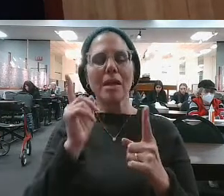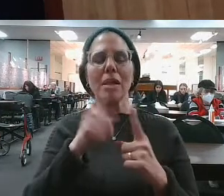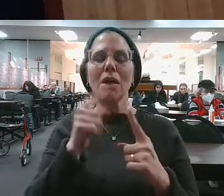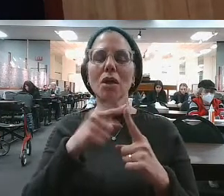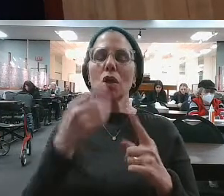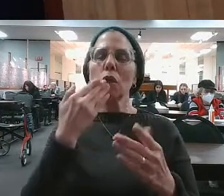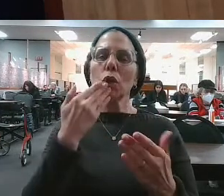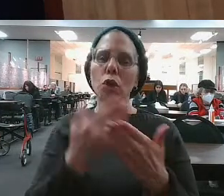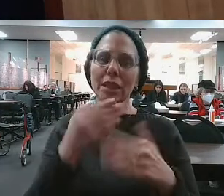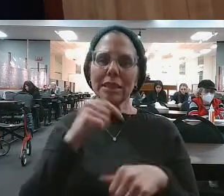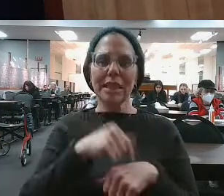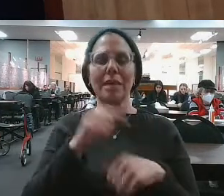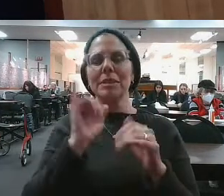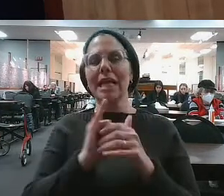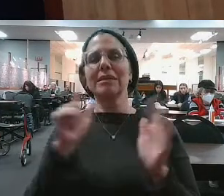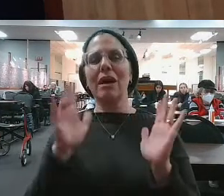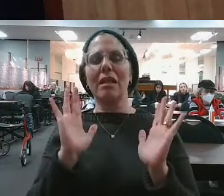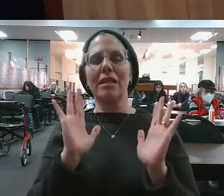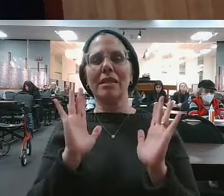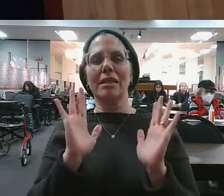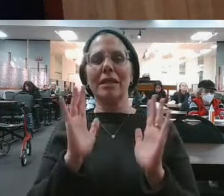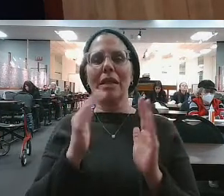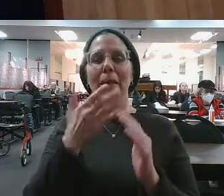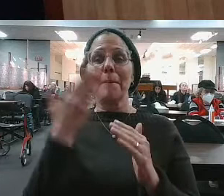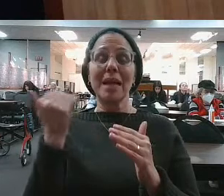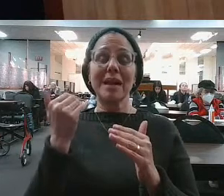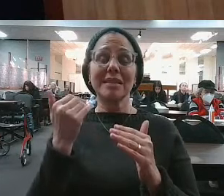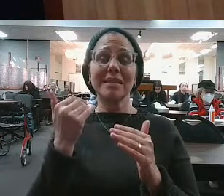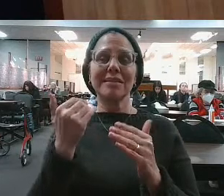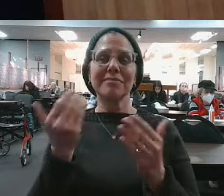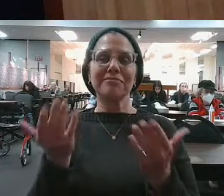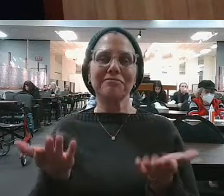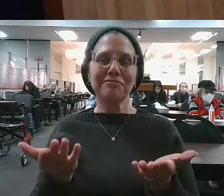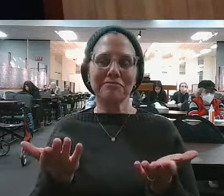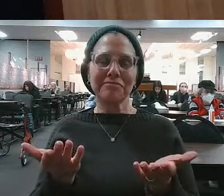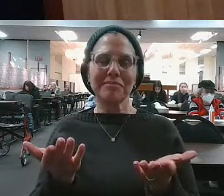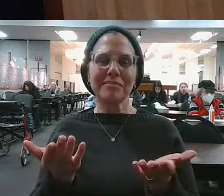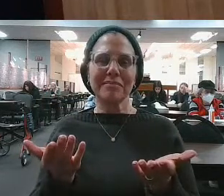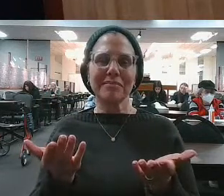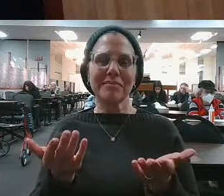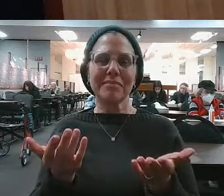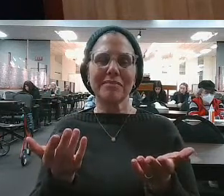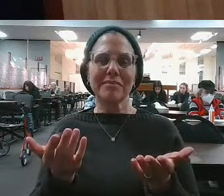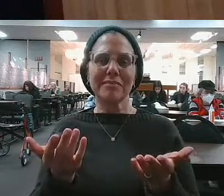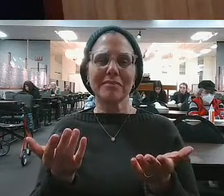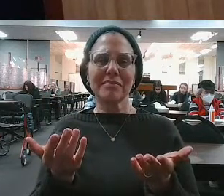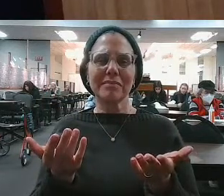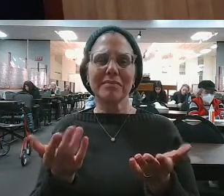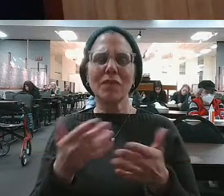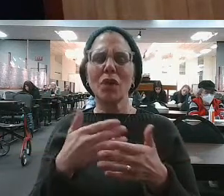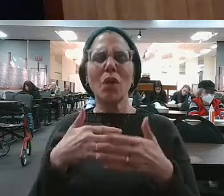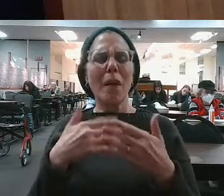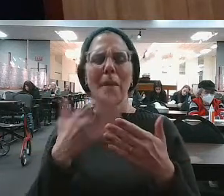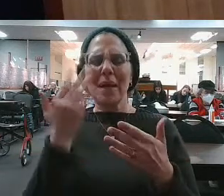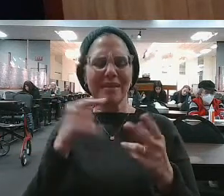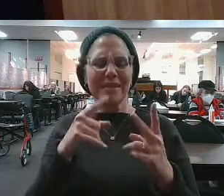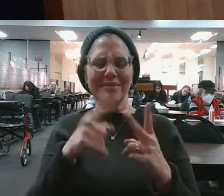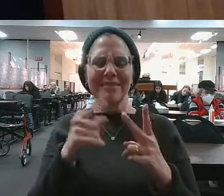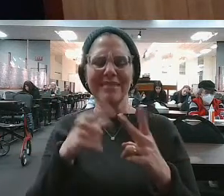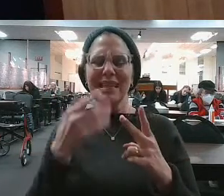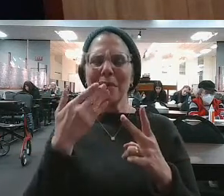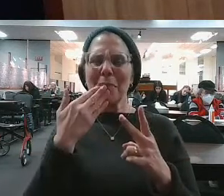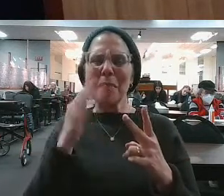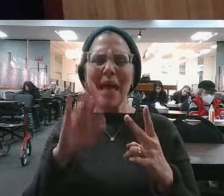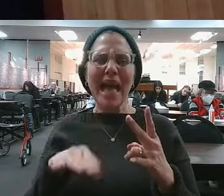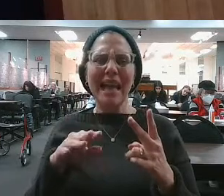Good times. Good times. Because at the end of the day, what good comes out of the bad?